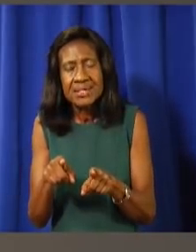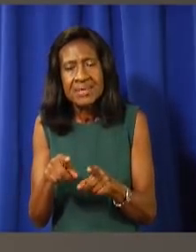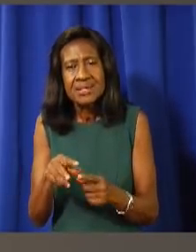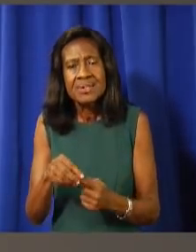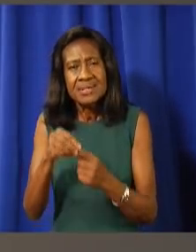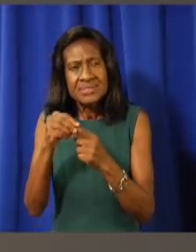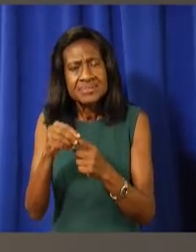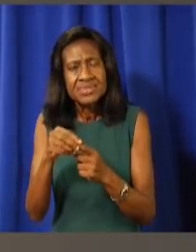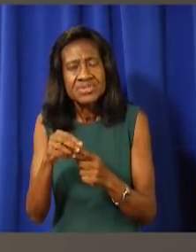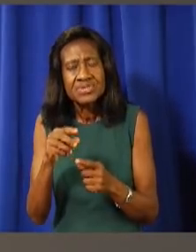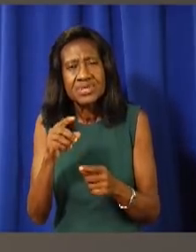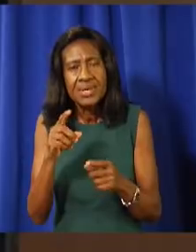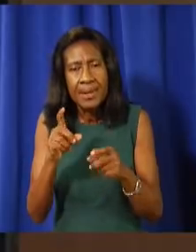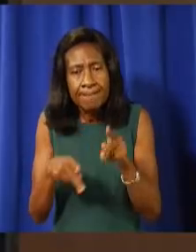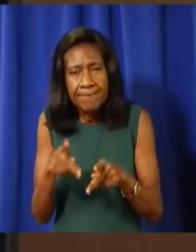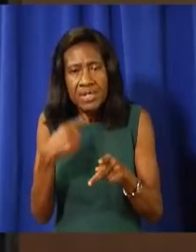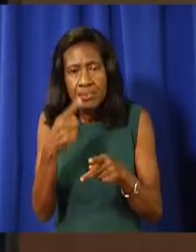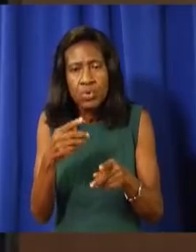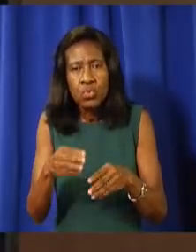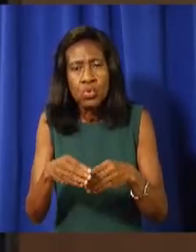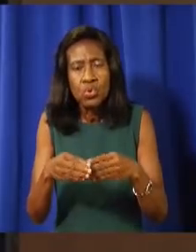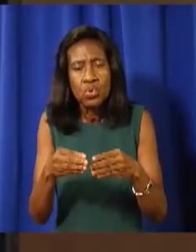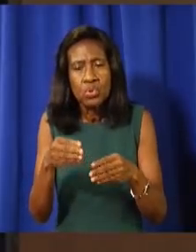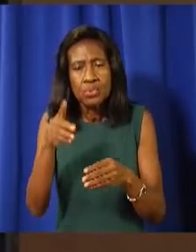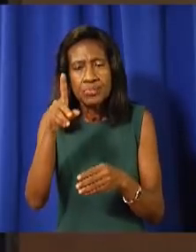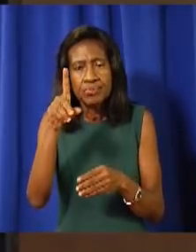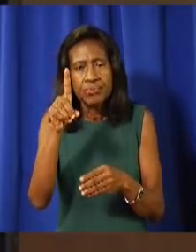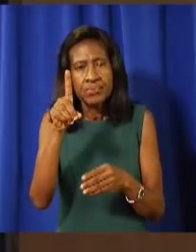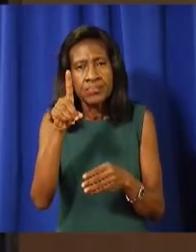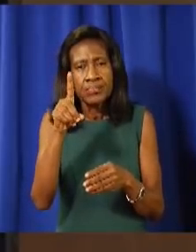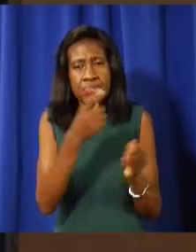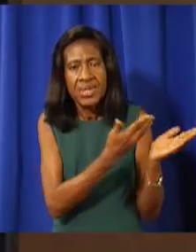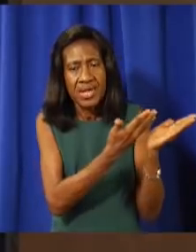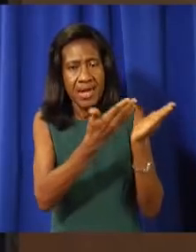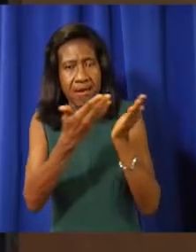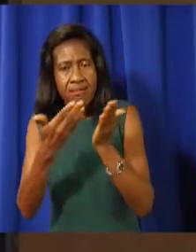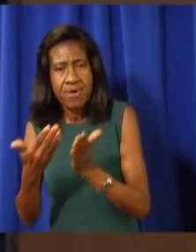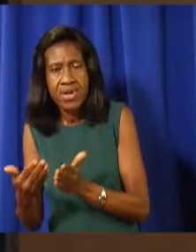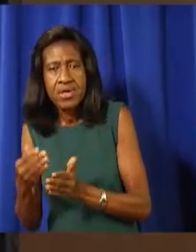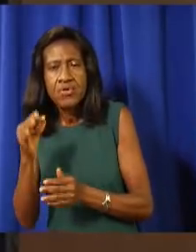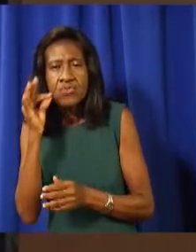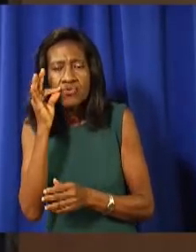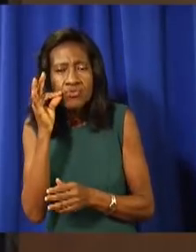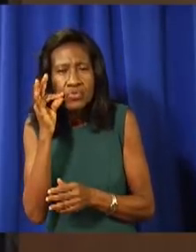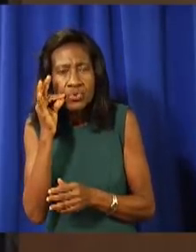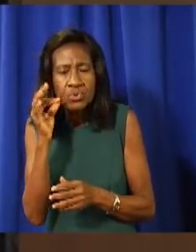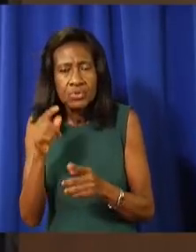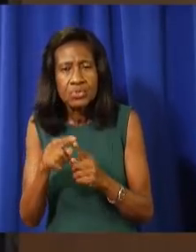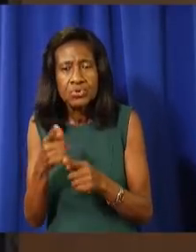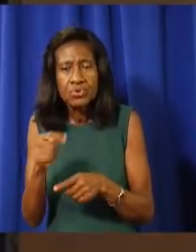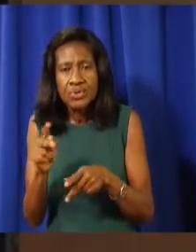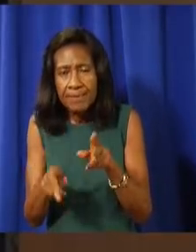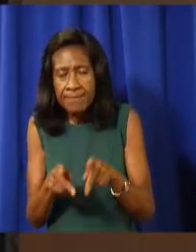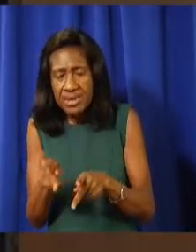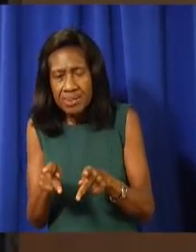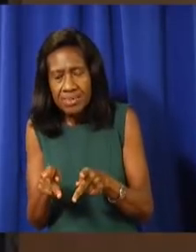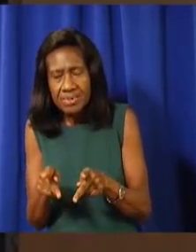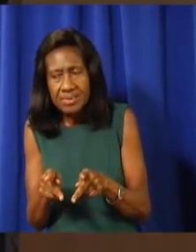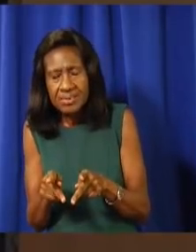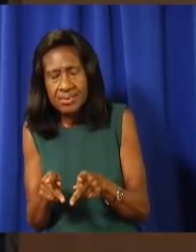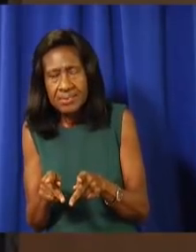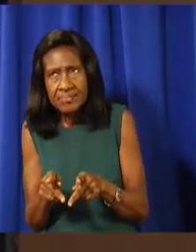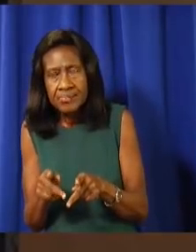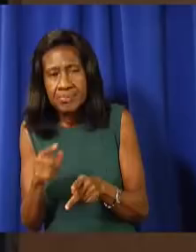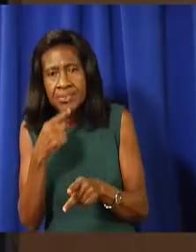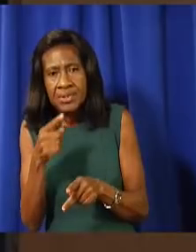really ill yet, which is why we don't know. Once we get a positive case, we do a public health investigation, contact tracing with